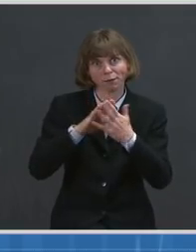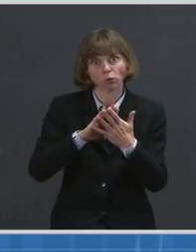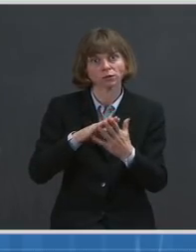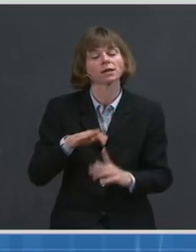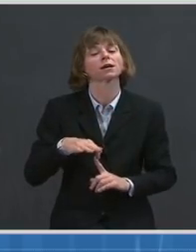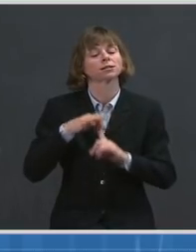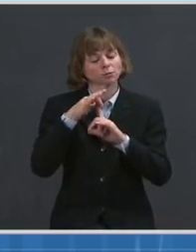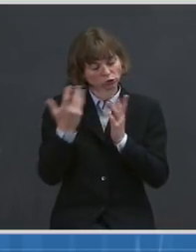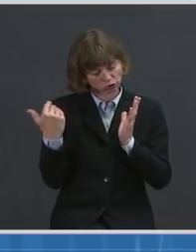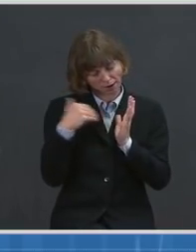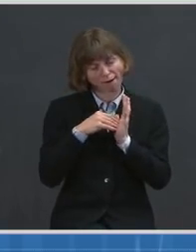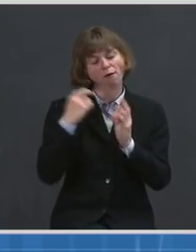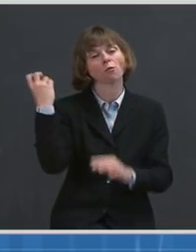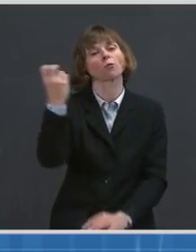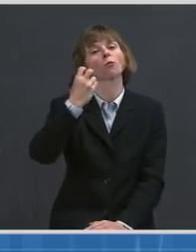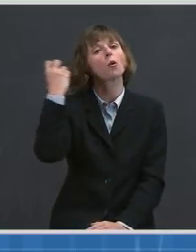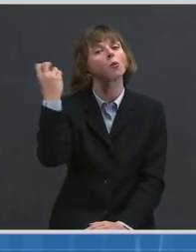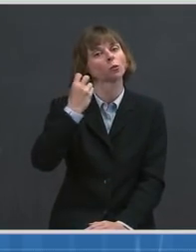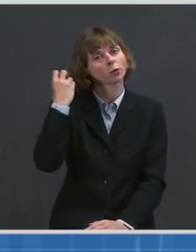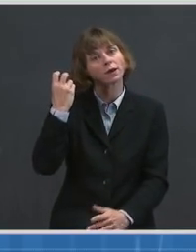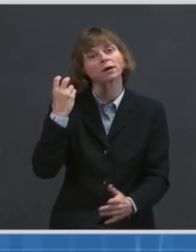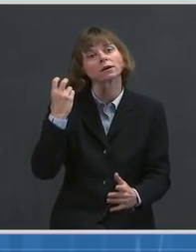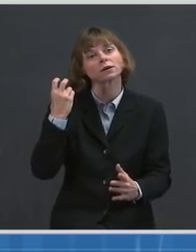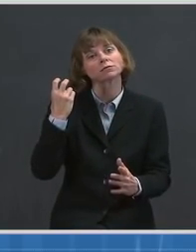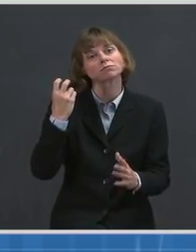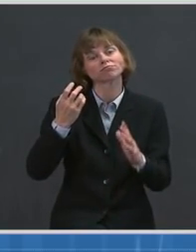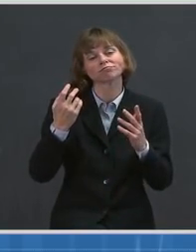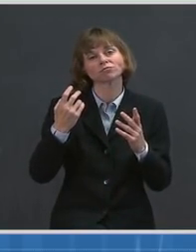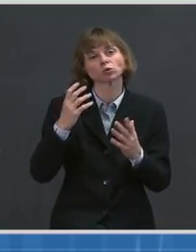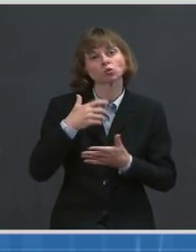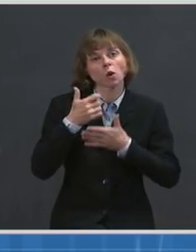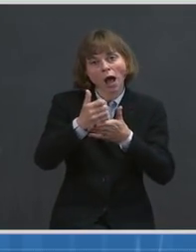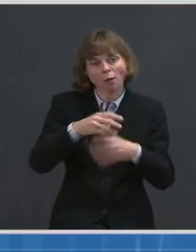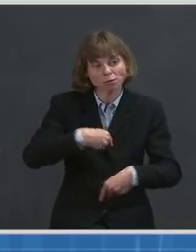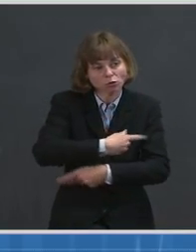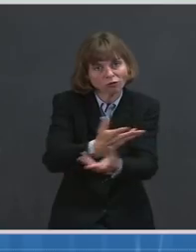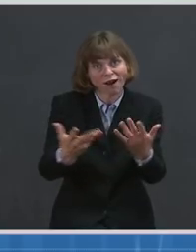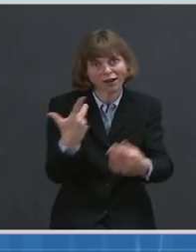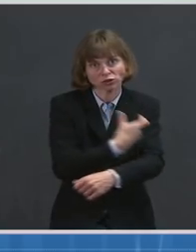reach out to underserved communities and deliver thousands of shots per day.